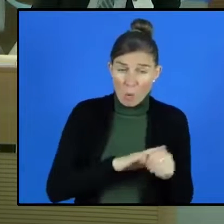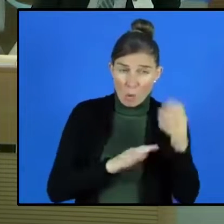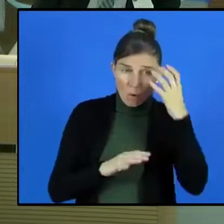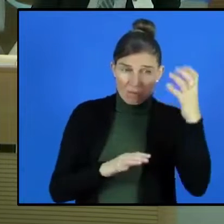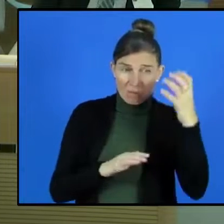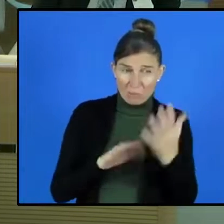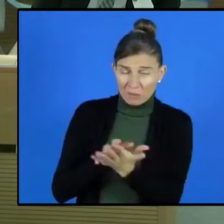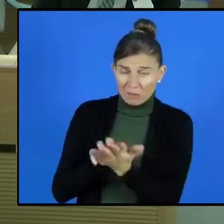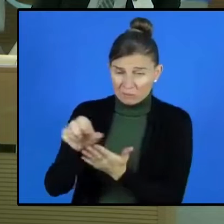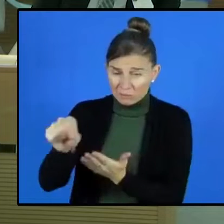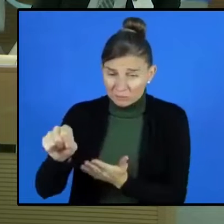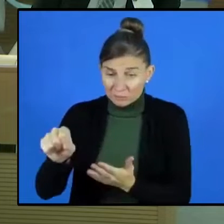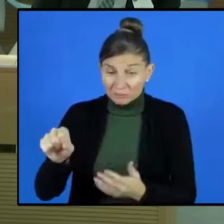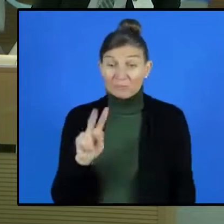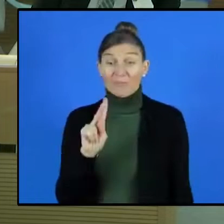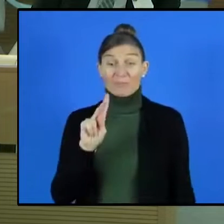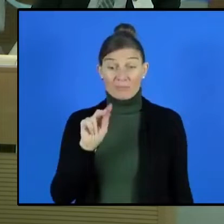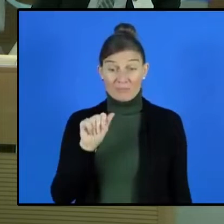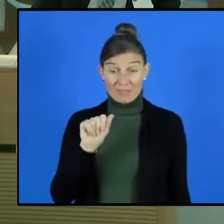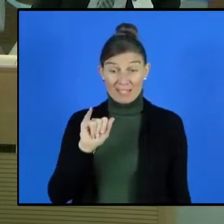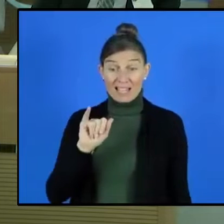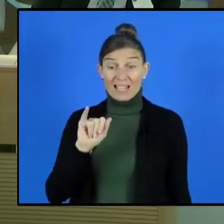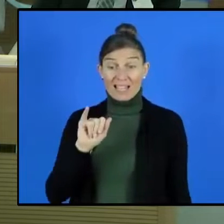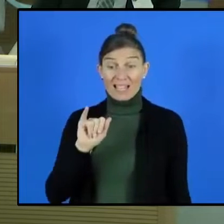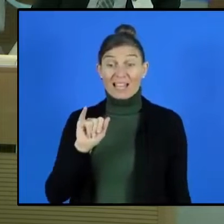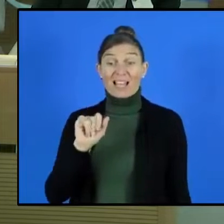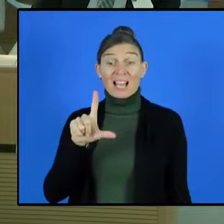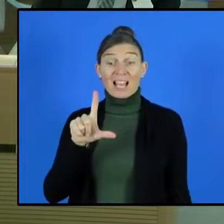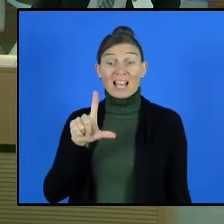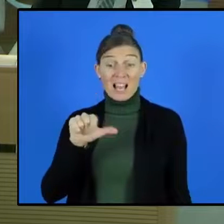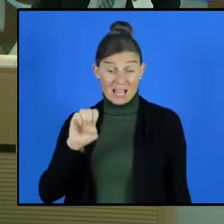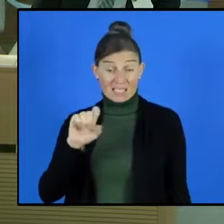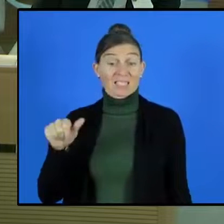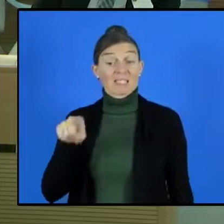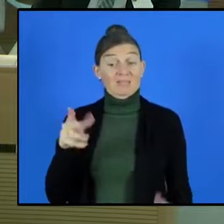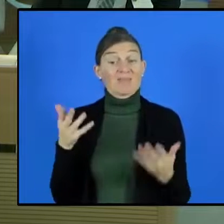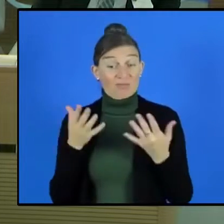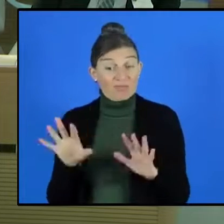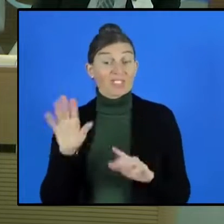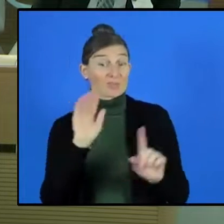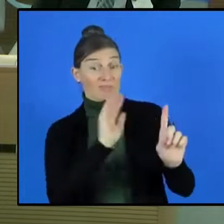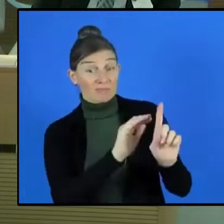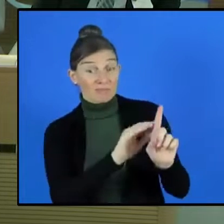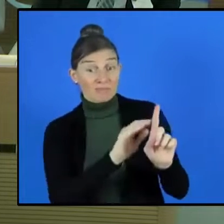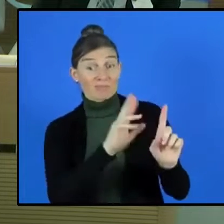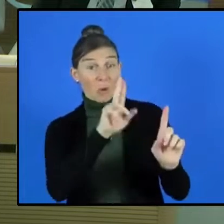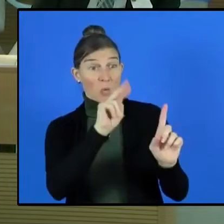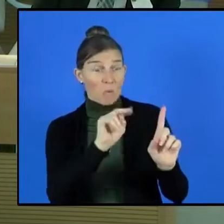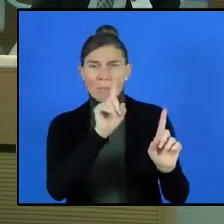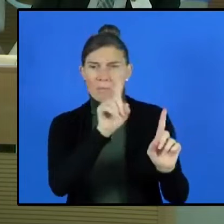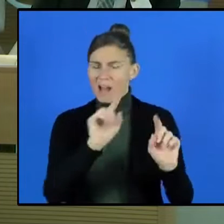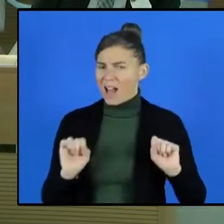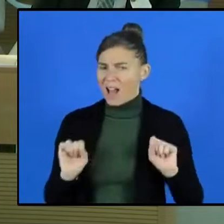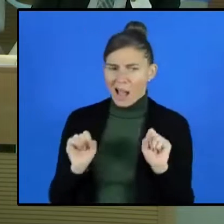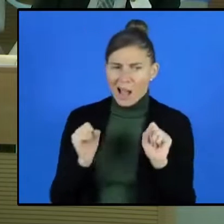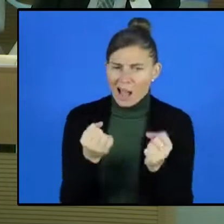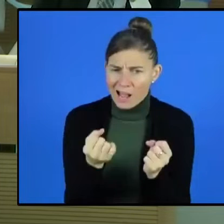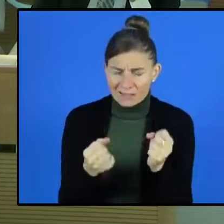submitted a number of reports on the persecution to various forums available within the UN, but not much action has been taken.